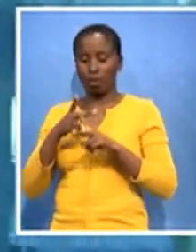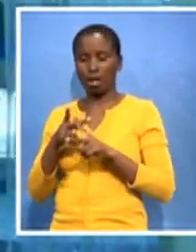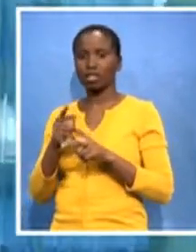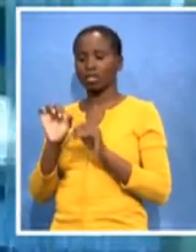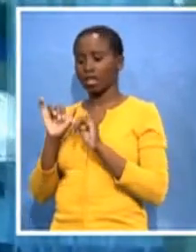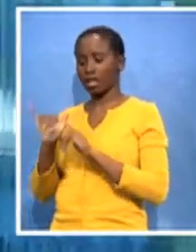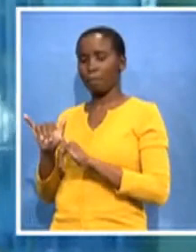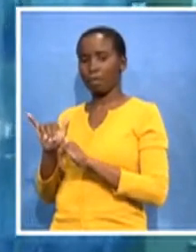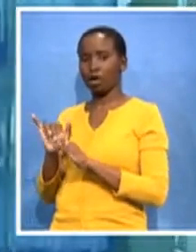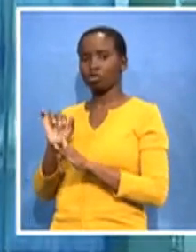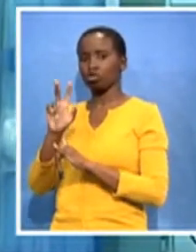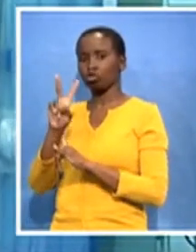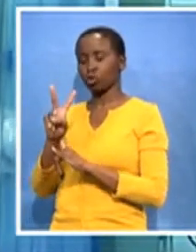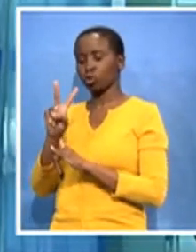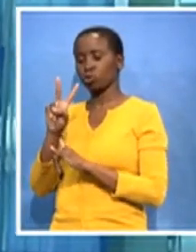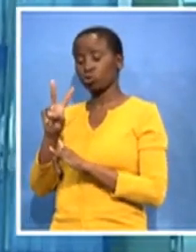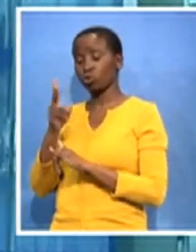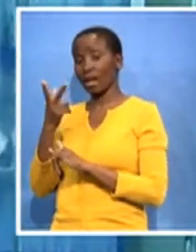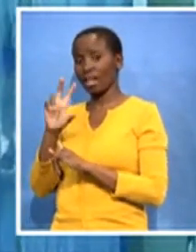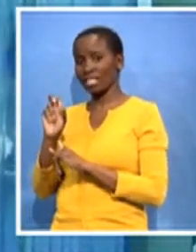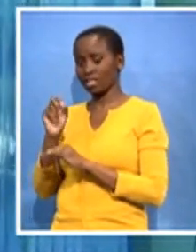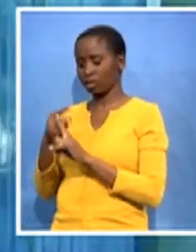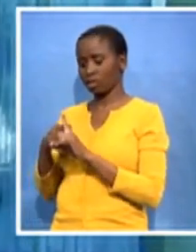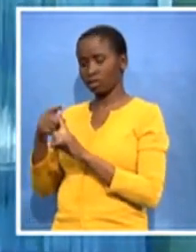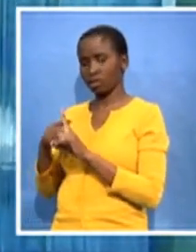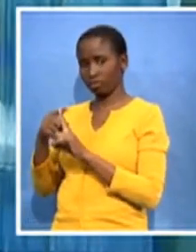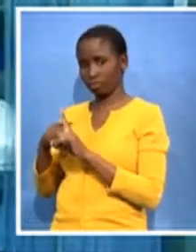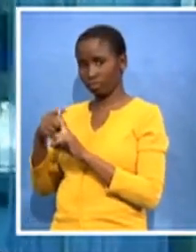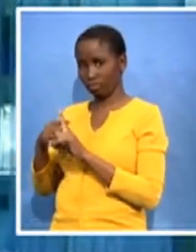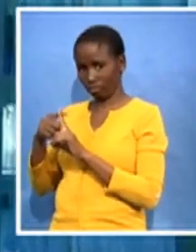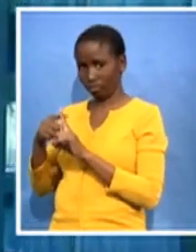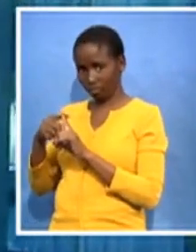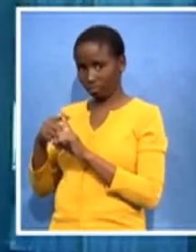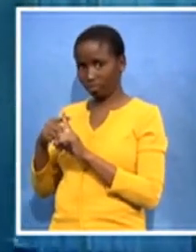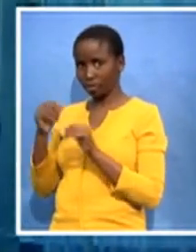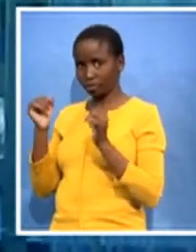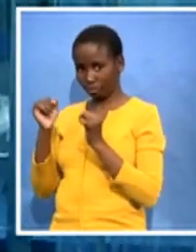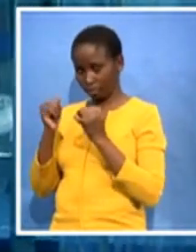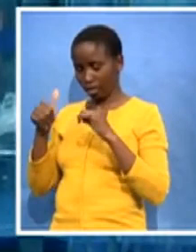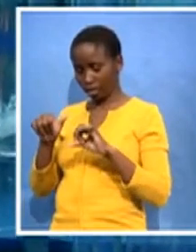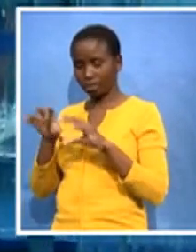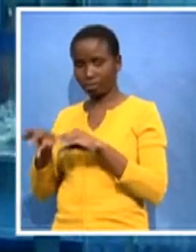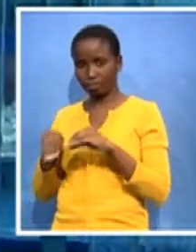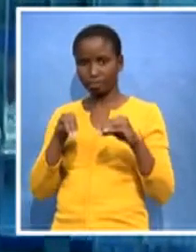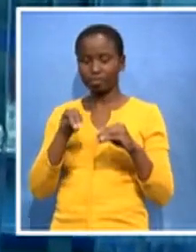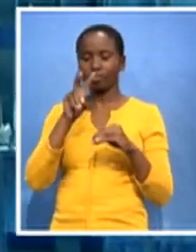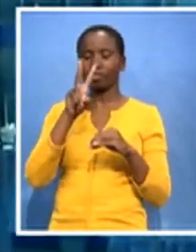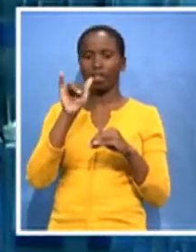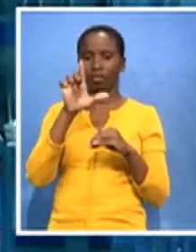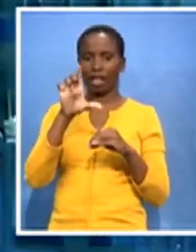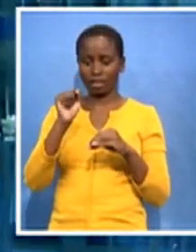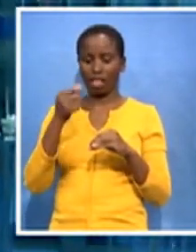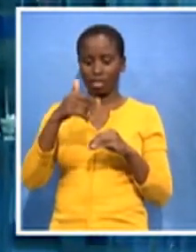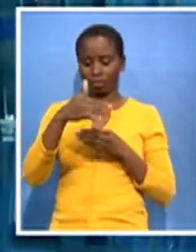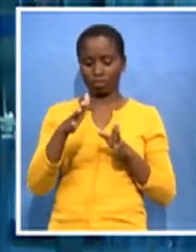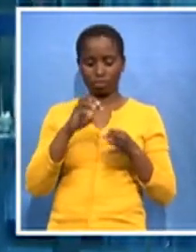line where we can go maybe next. And then it is filled into vials, stop it, and seal in an isolated technology